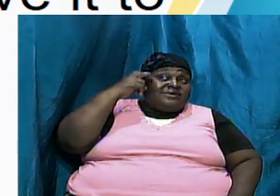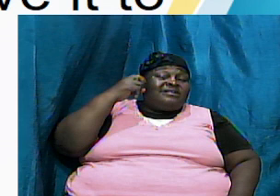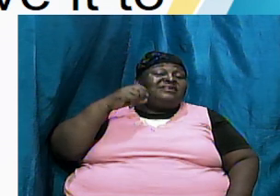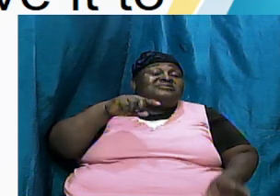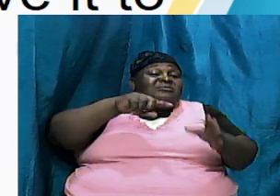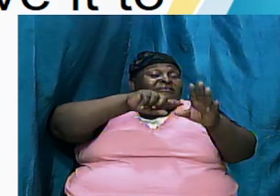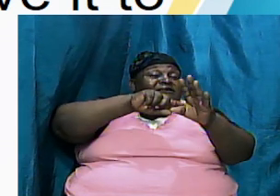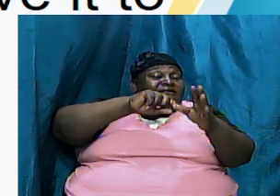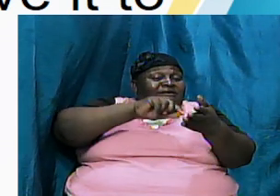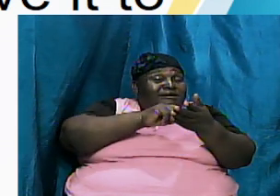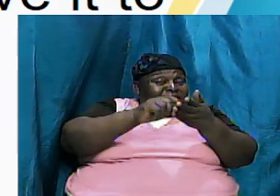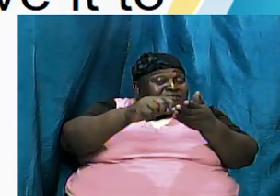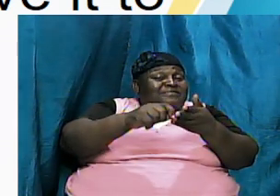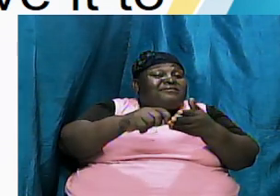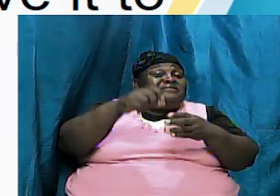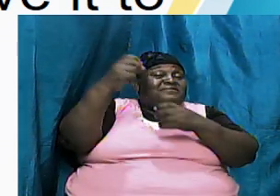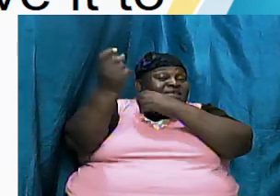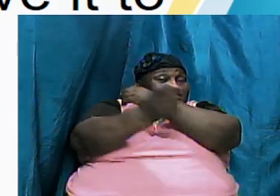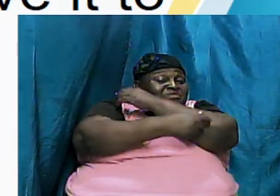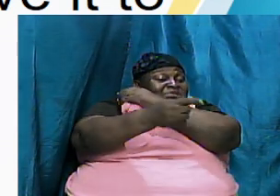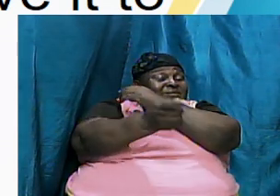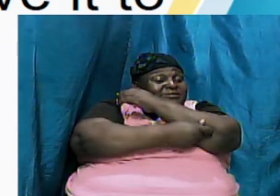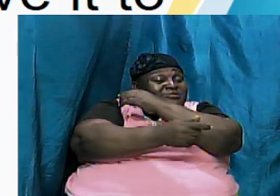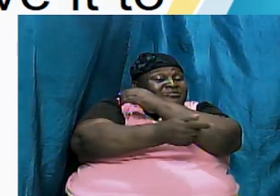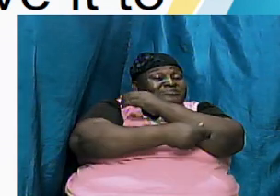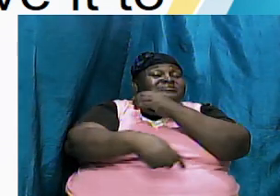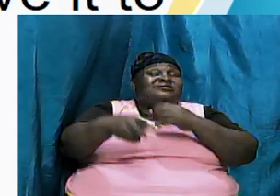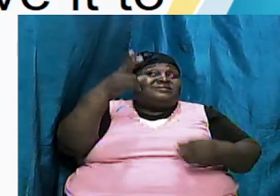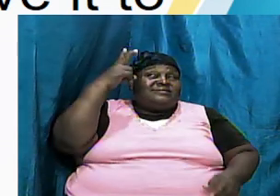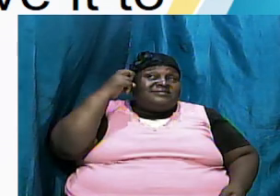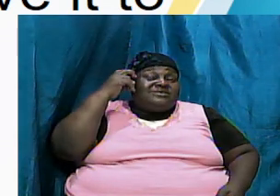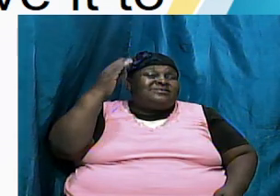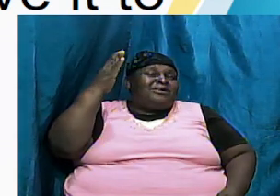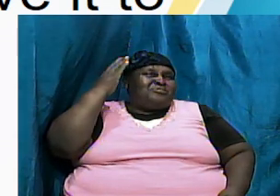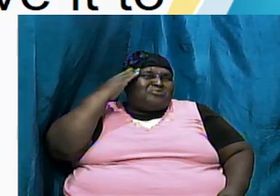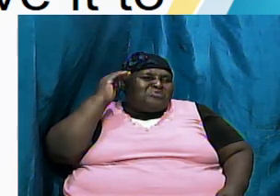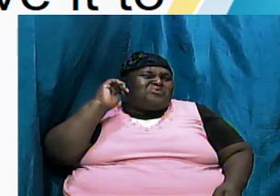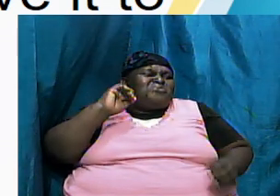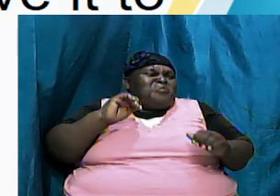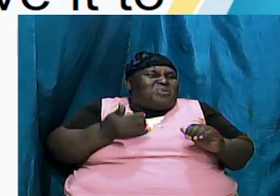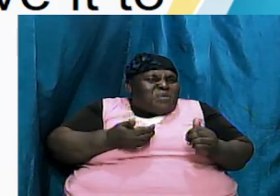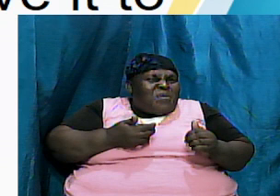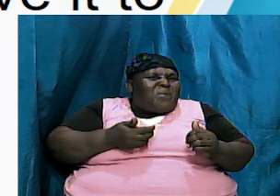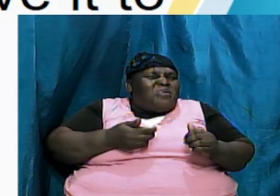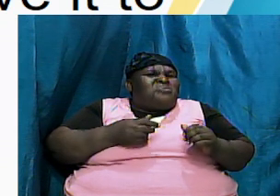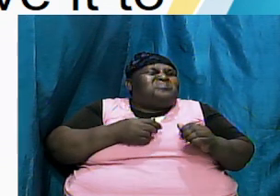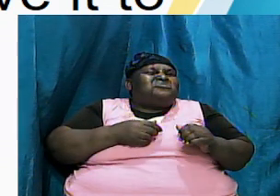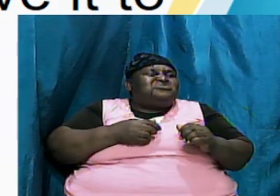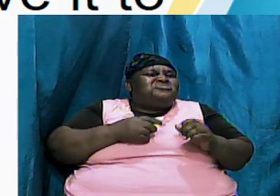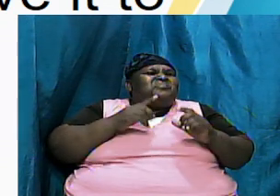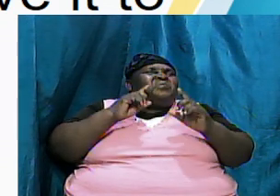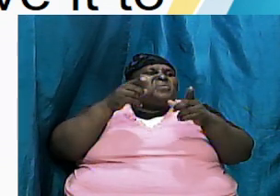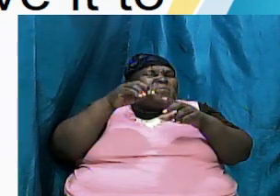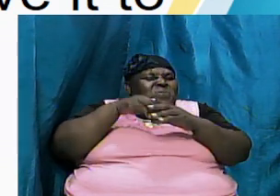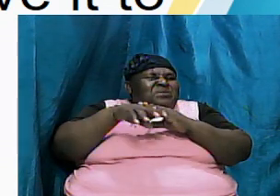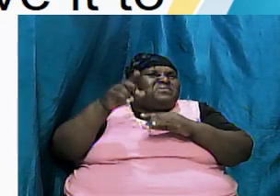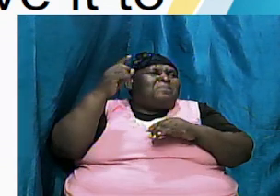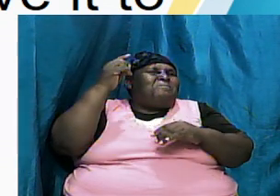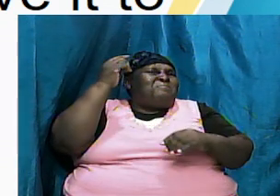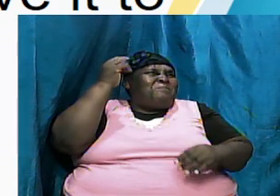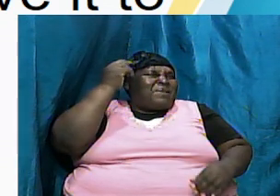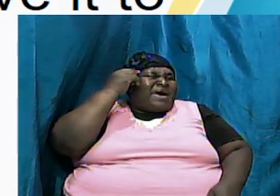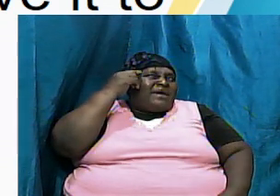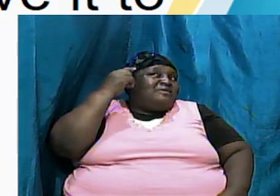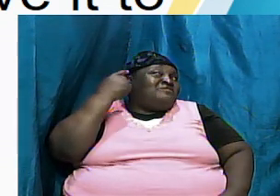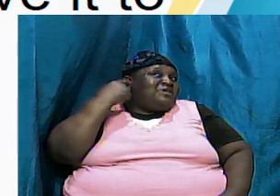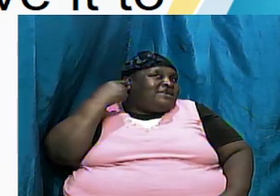temptation he knows he knows how to get to the mind through the ears and to get to